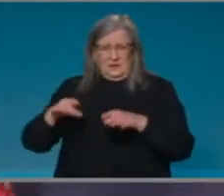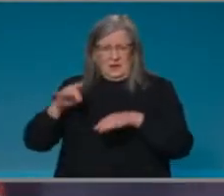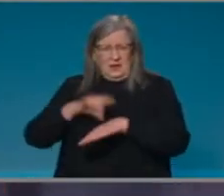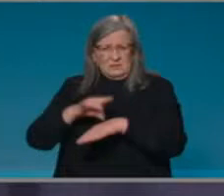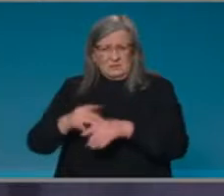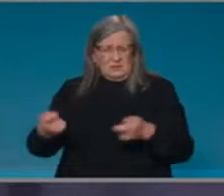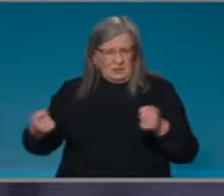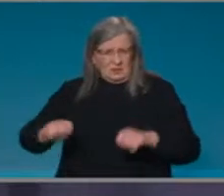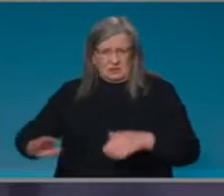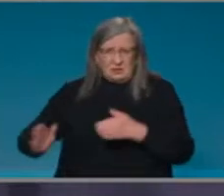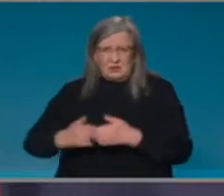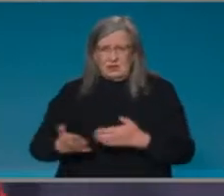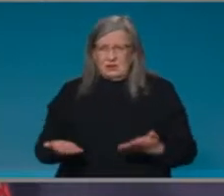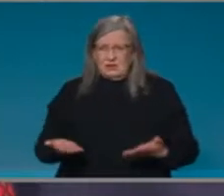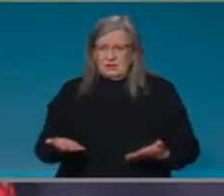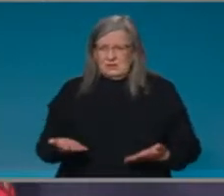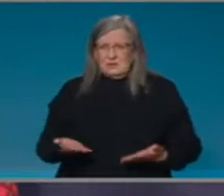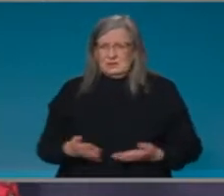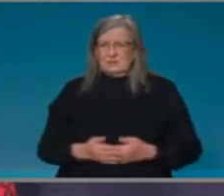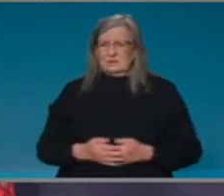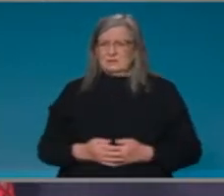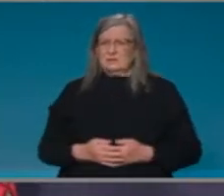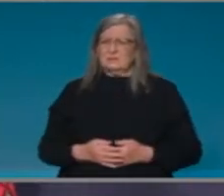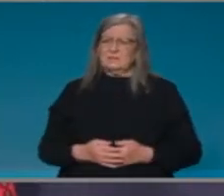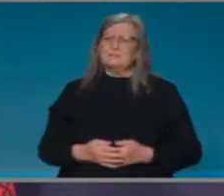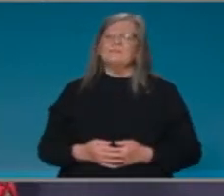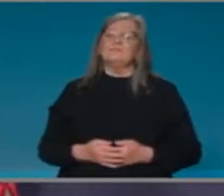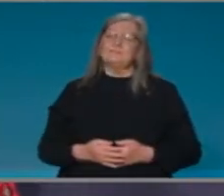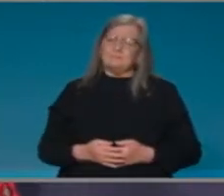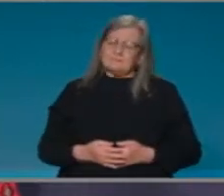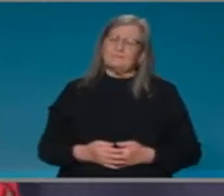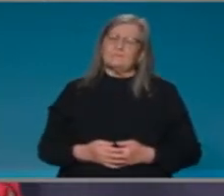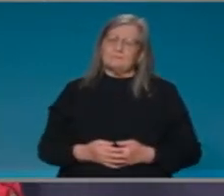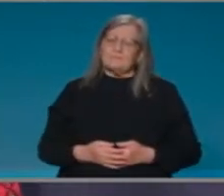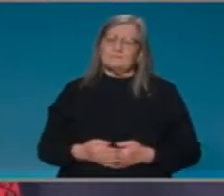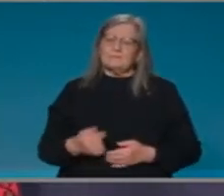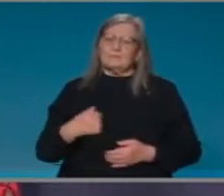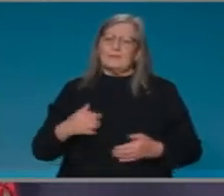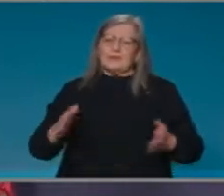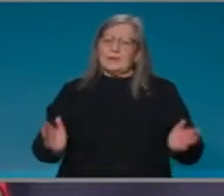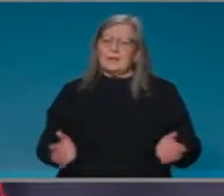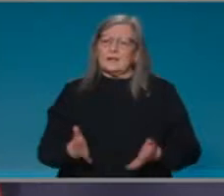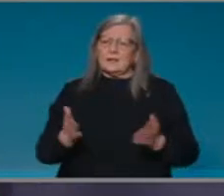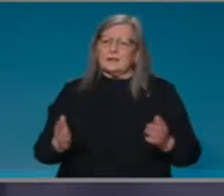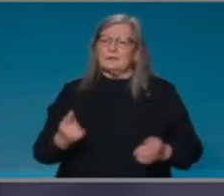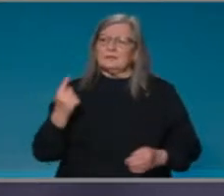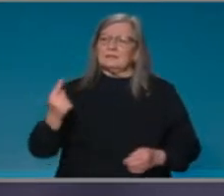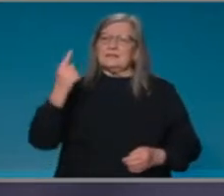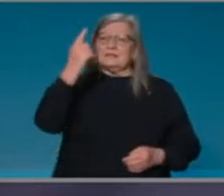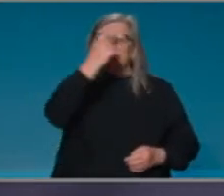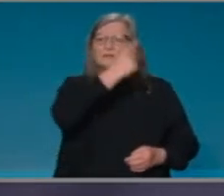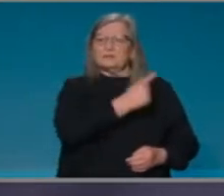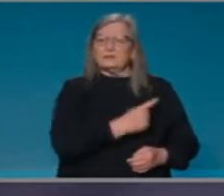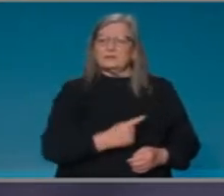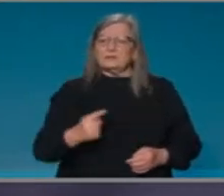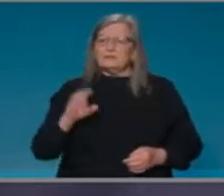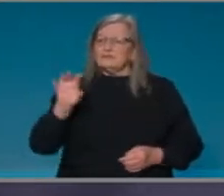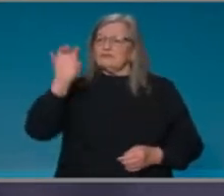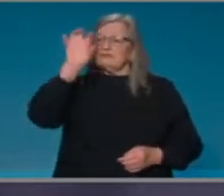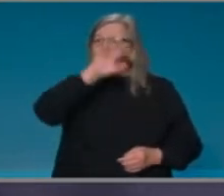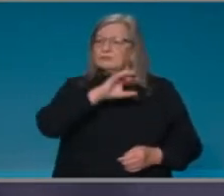my position is we, we are strongly encouraging. Ultimately, those jurisdictions need to make the choices themselves about what